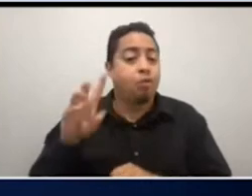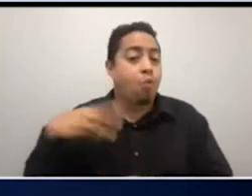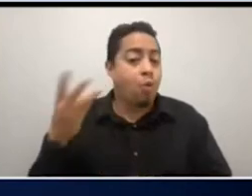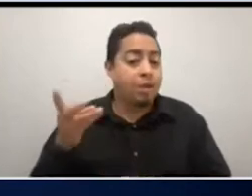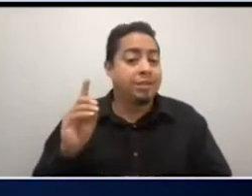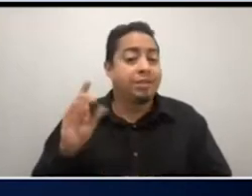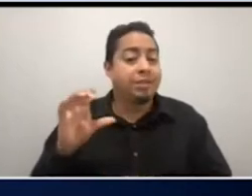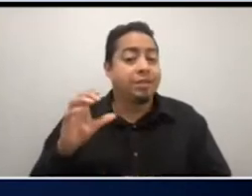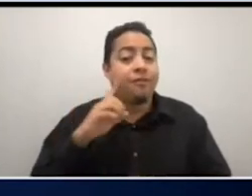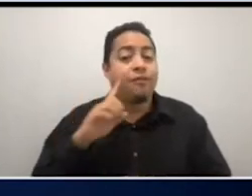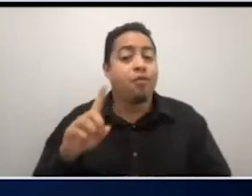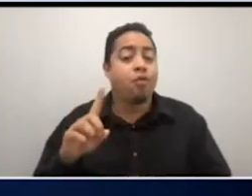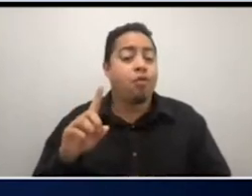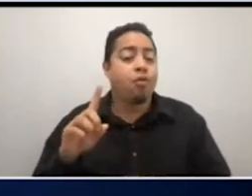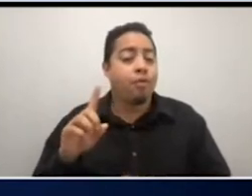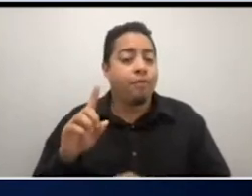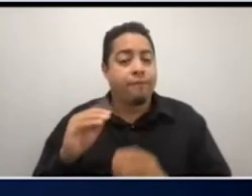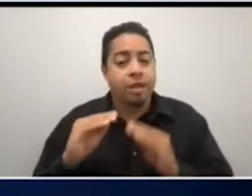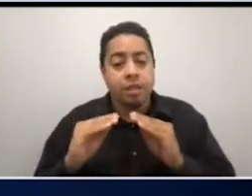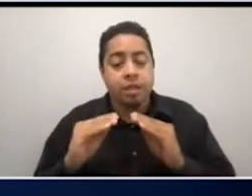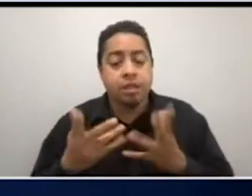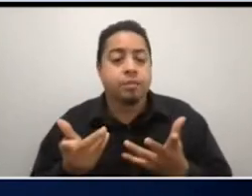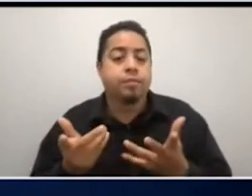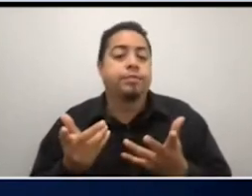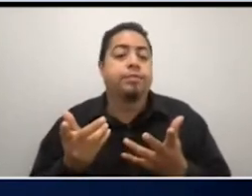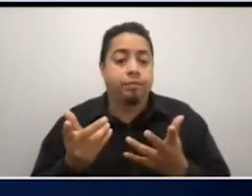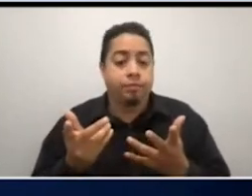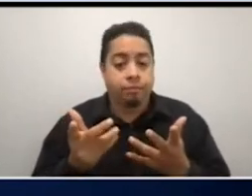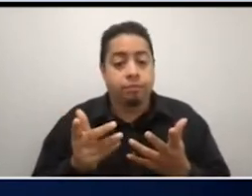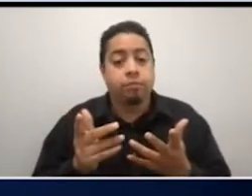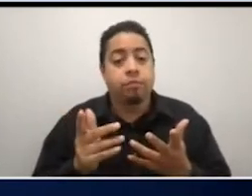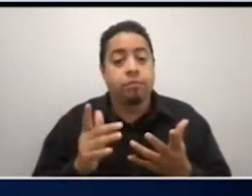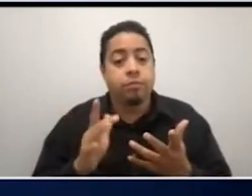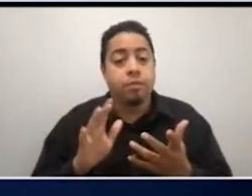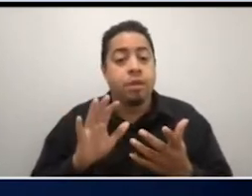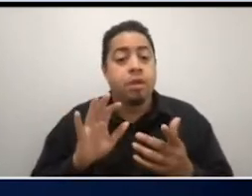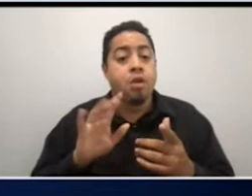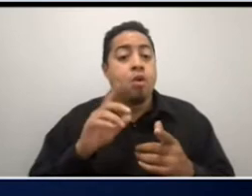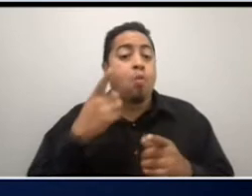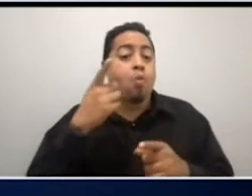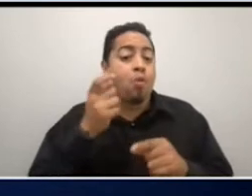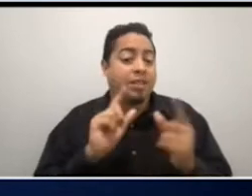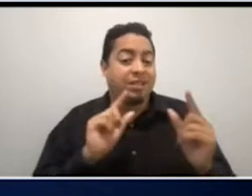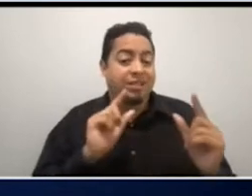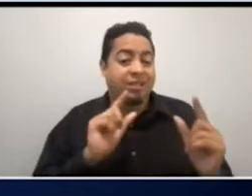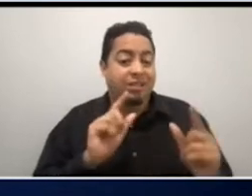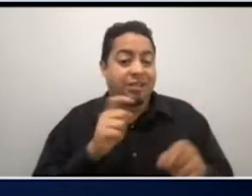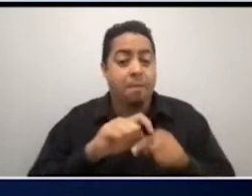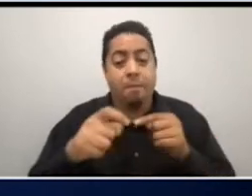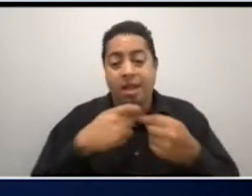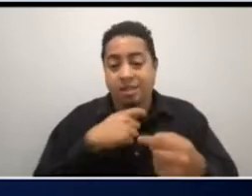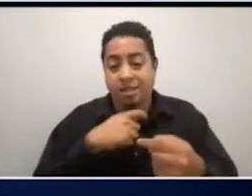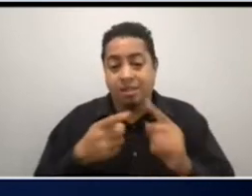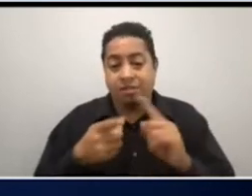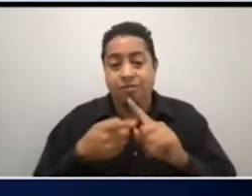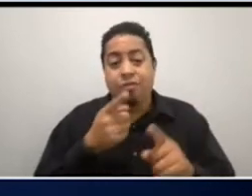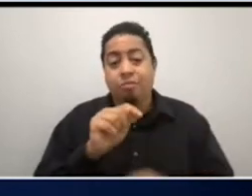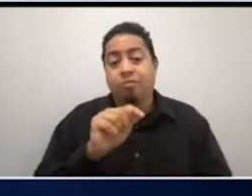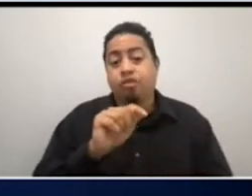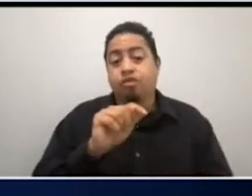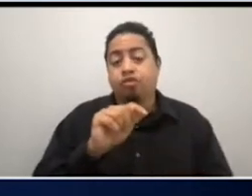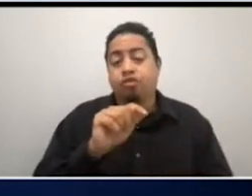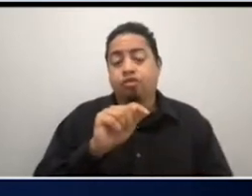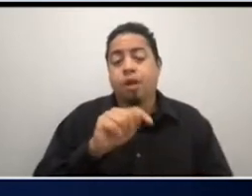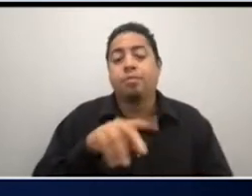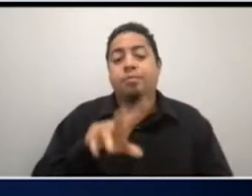Text messages exchanged between Republican Party officials in Wisconsin show that on January 4th, the Trump campaign asked for someone to fly